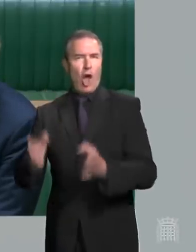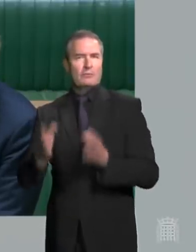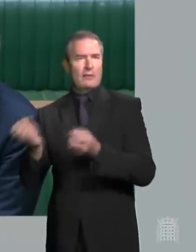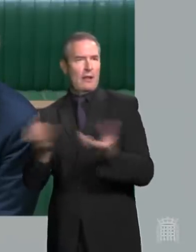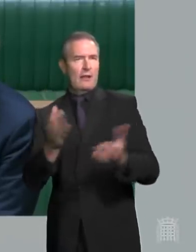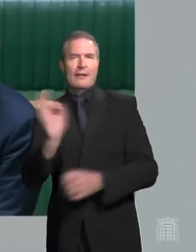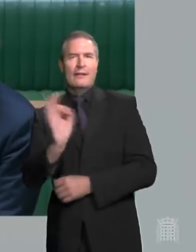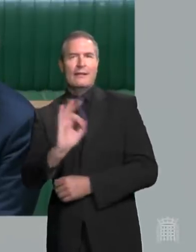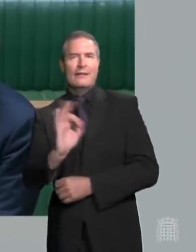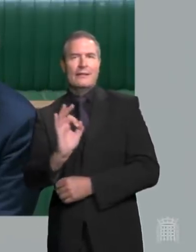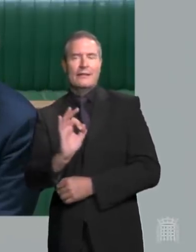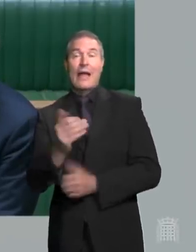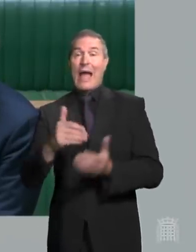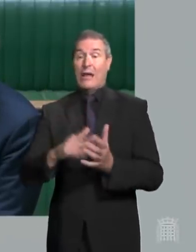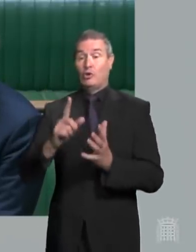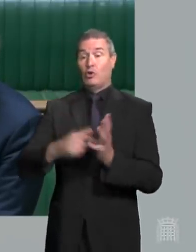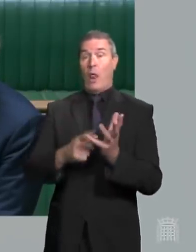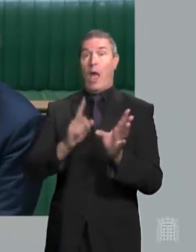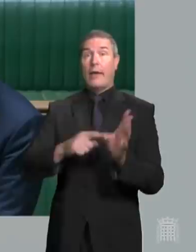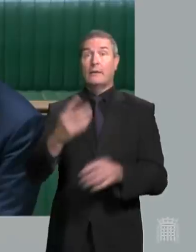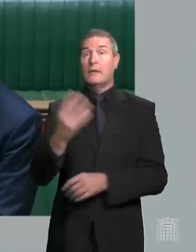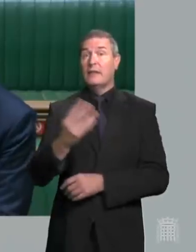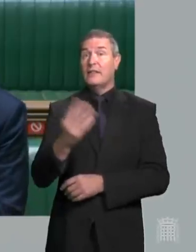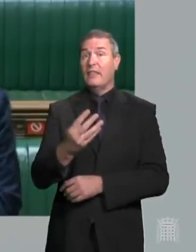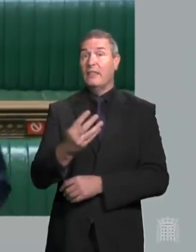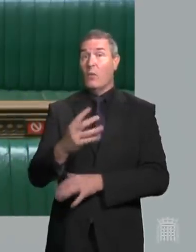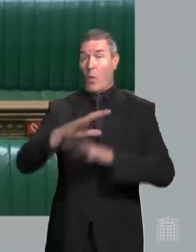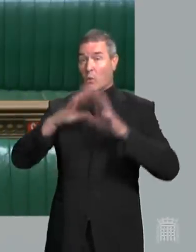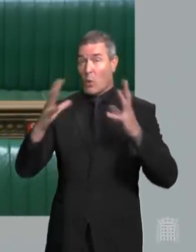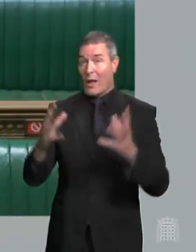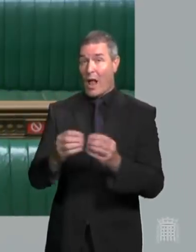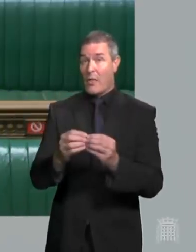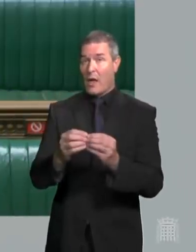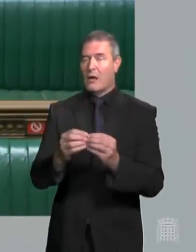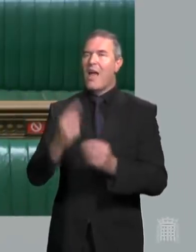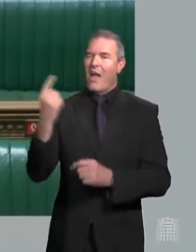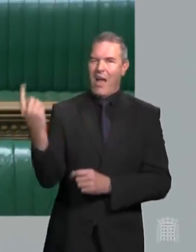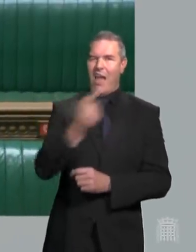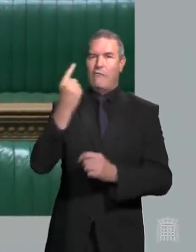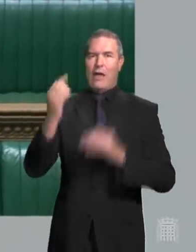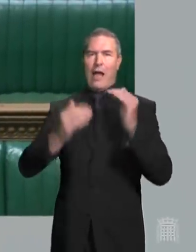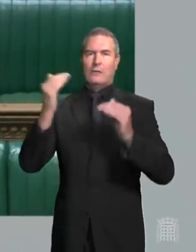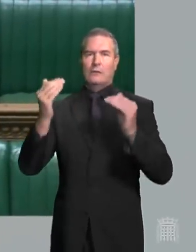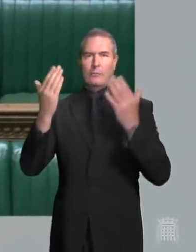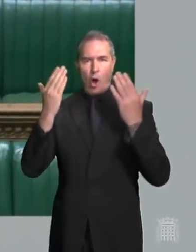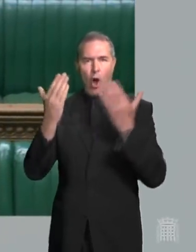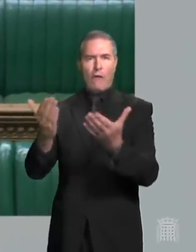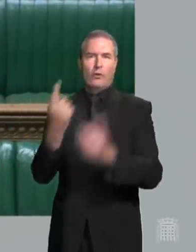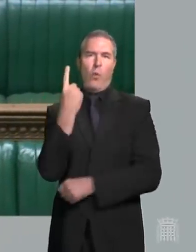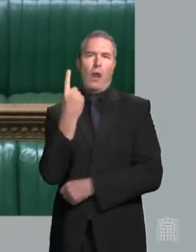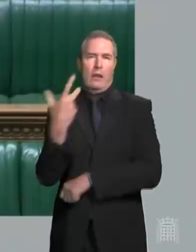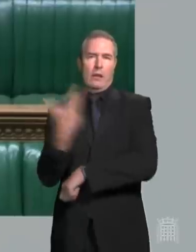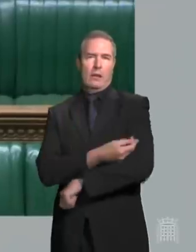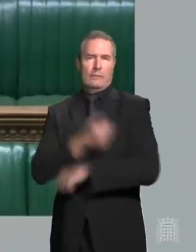them, Mr Speaker. By the 19th of July, will have vaccinated every adult, will have been offered one vaccination.